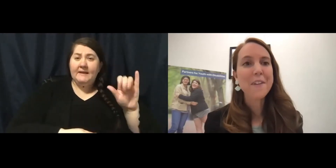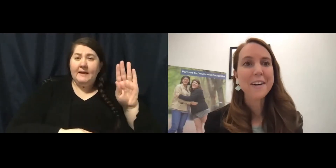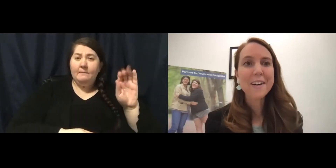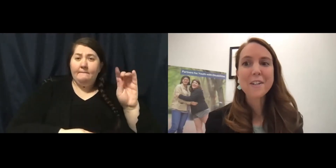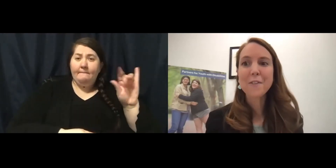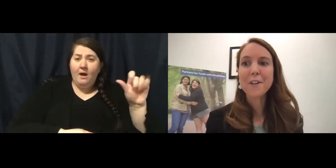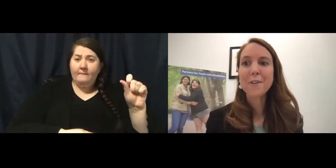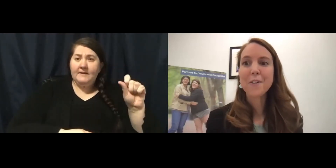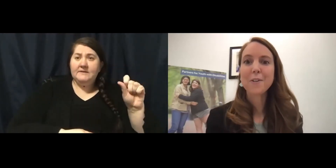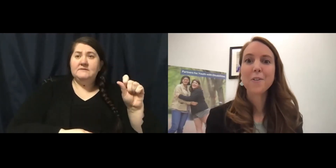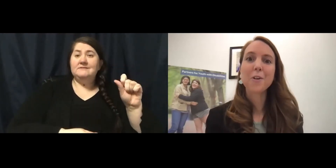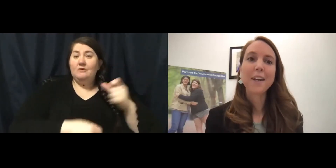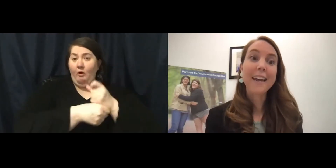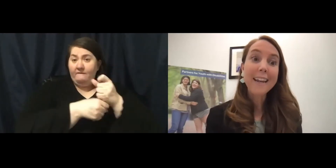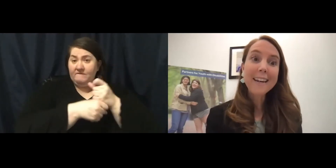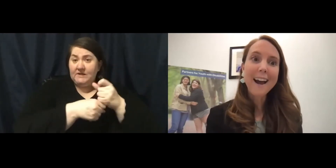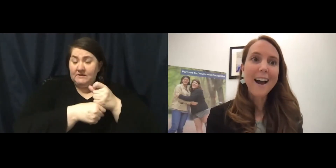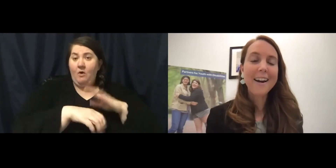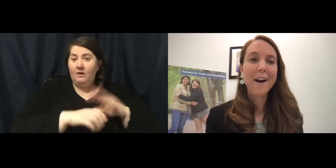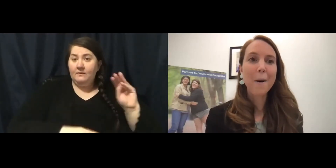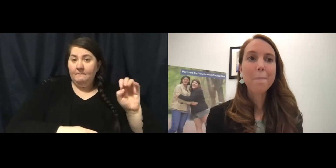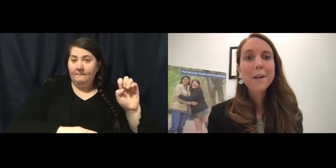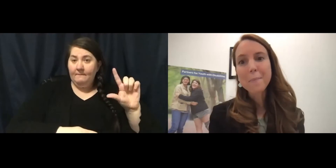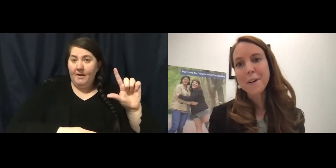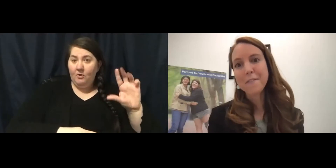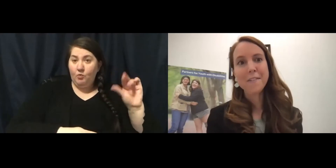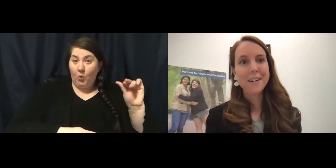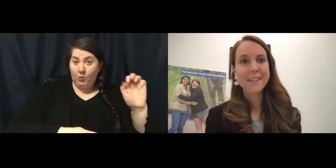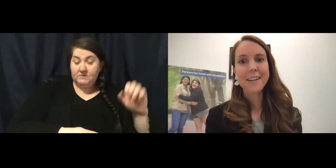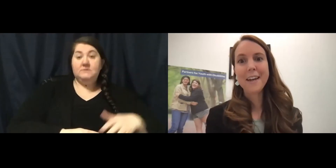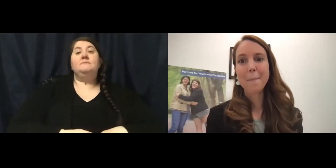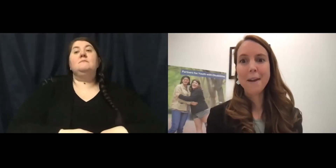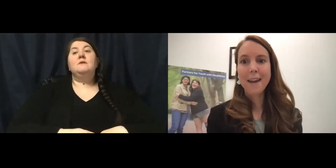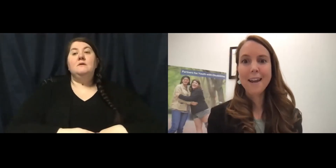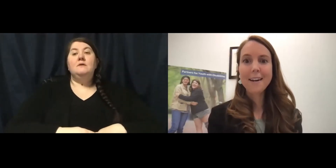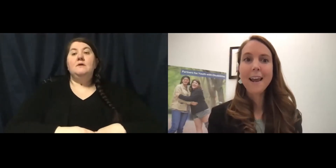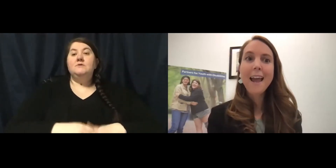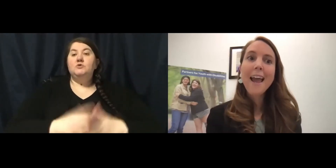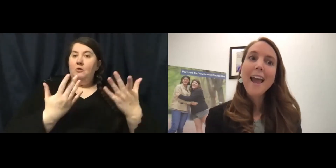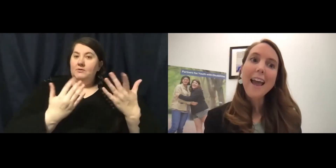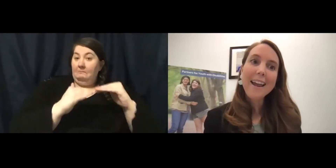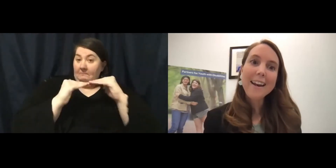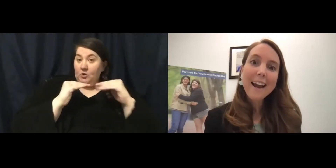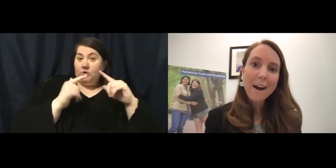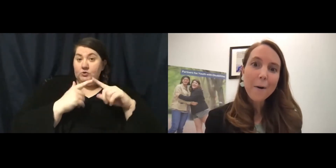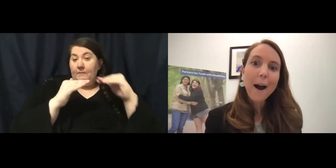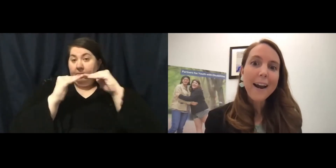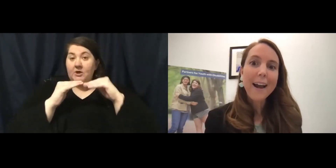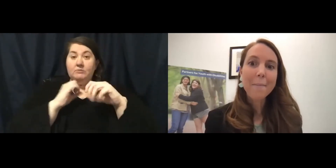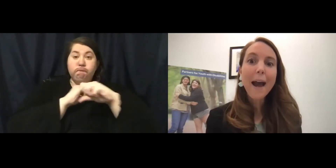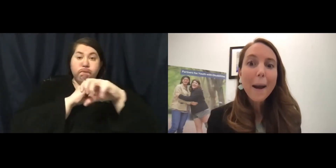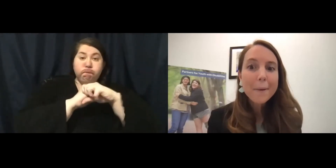motivators for you to join in on our peer to peer fundraising campaign. And now